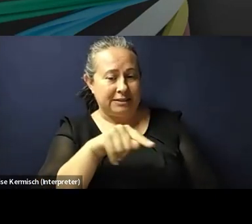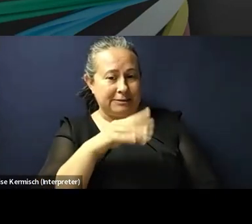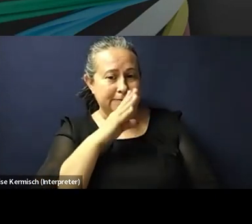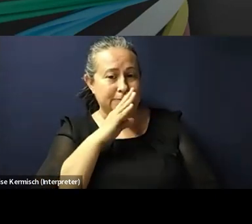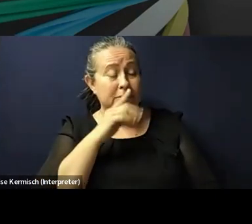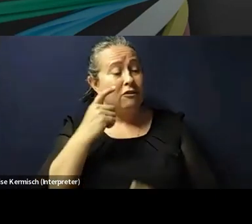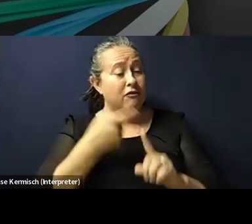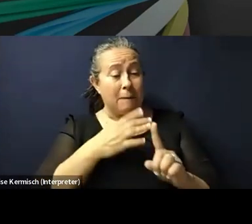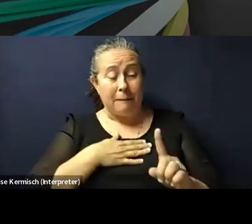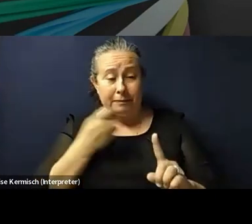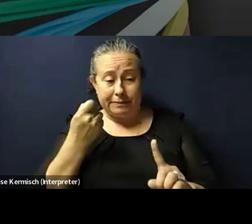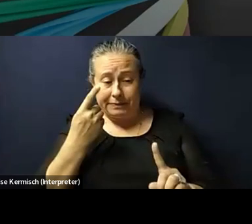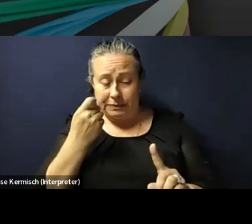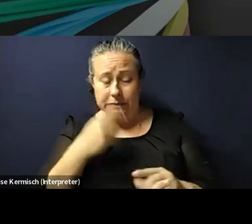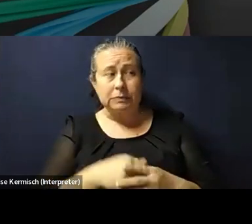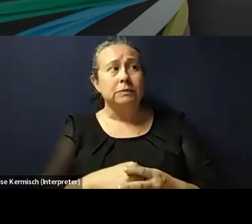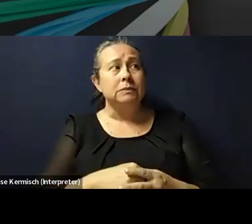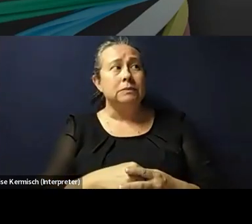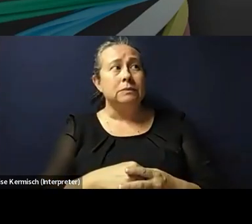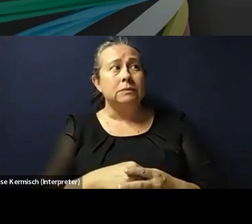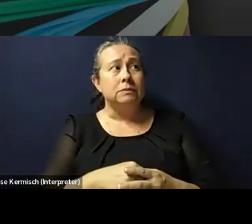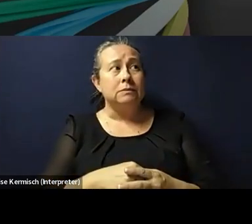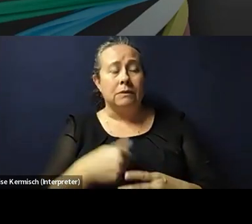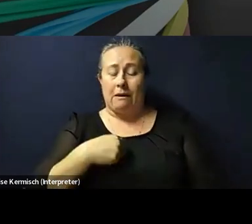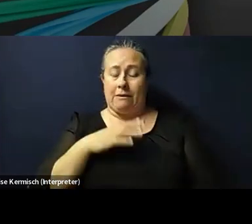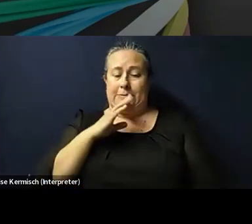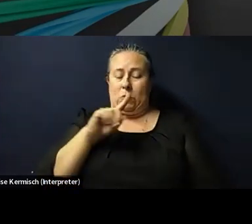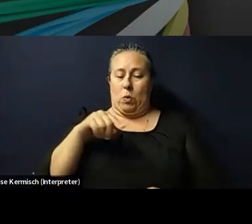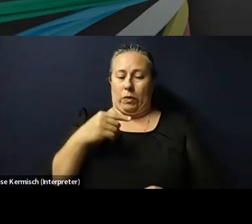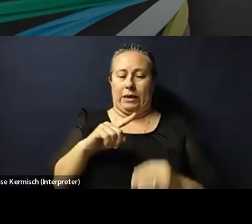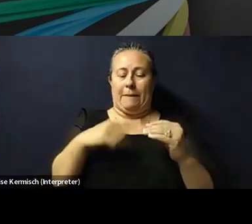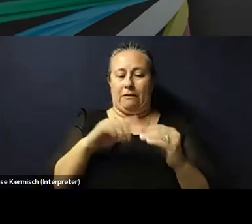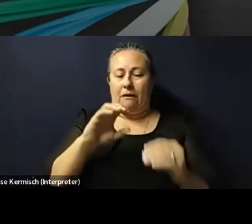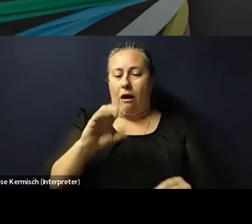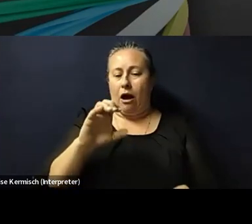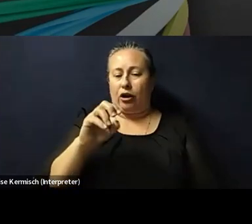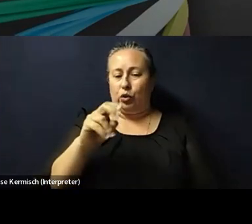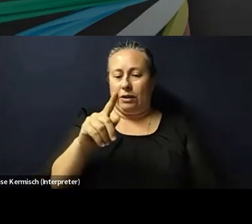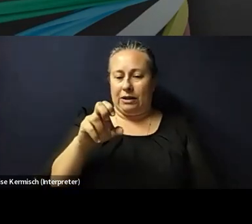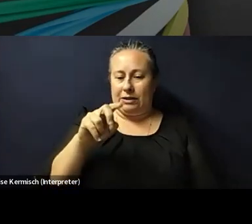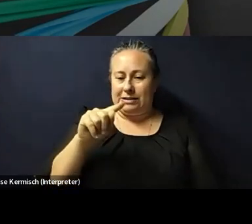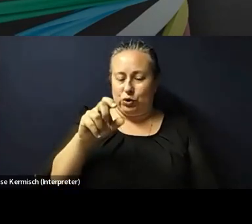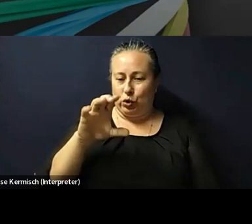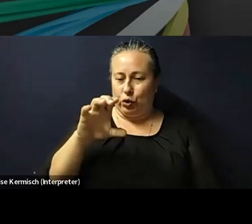From my understanding, and I'll speak only about oculocutaneous albinism type 2,